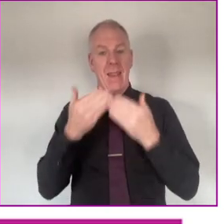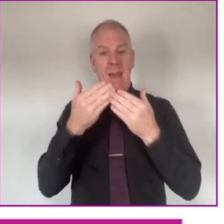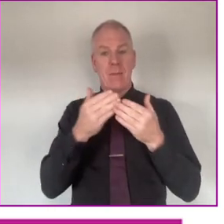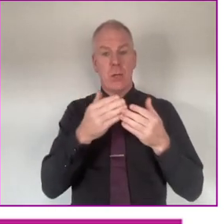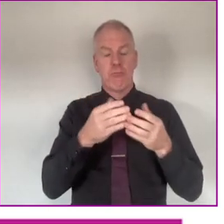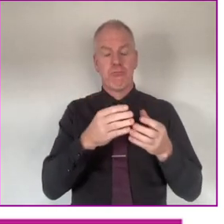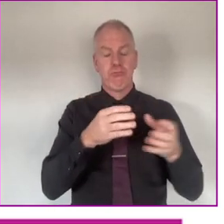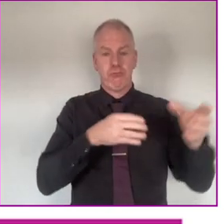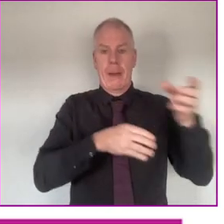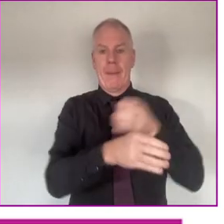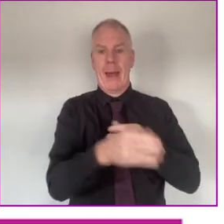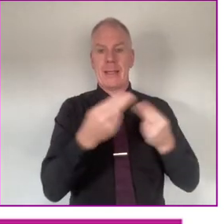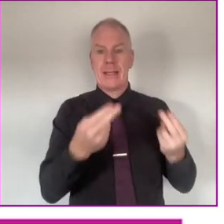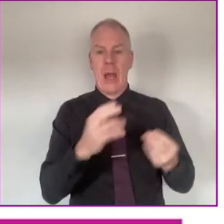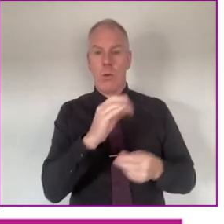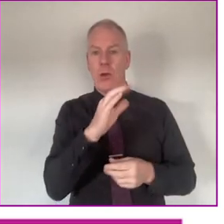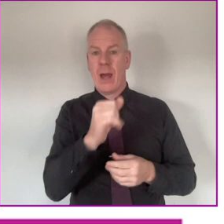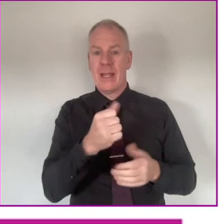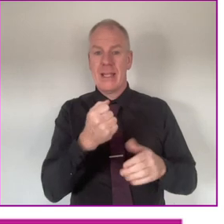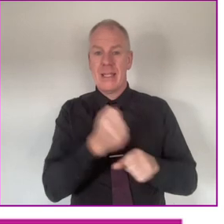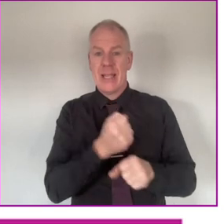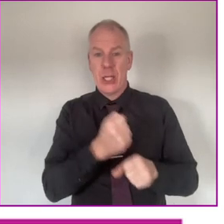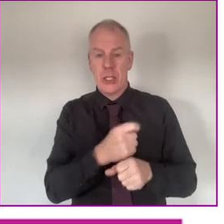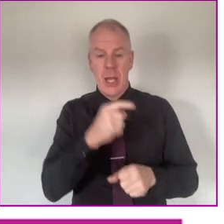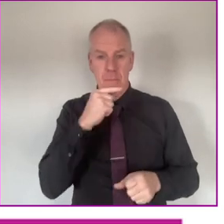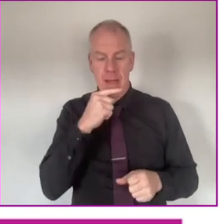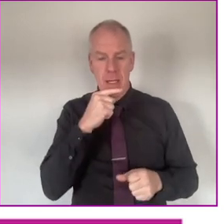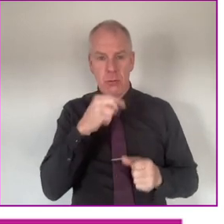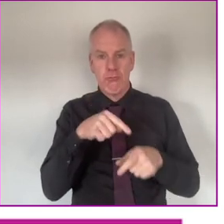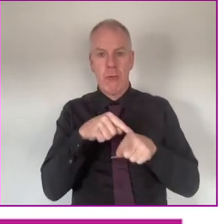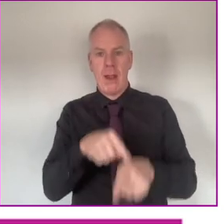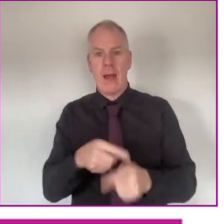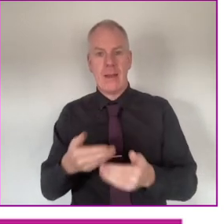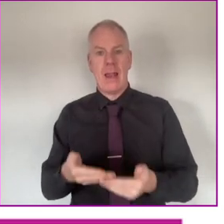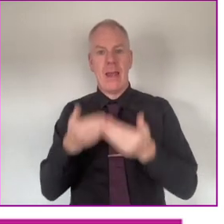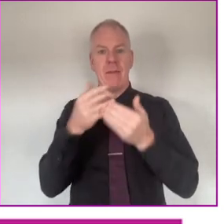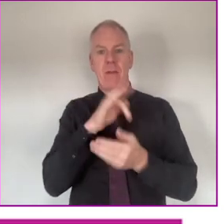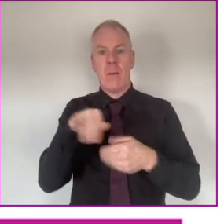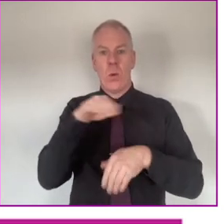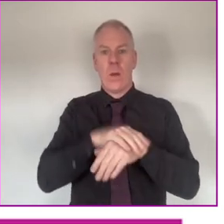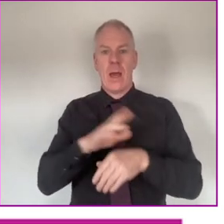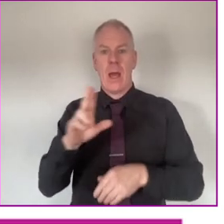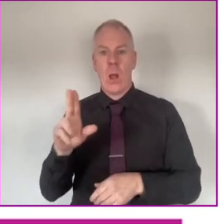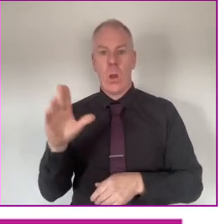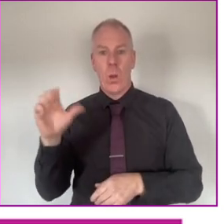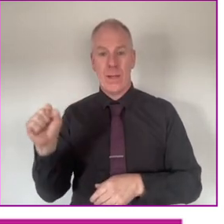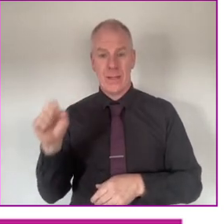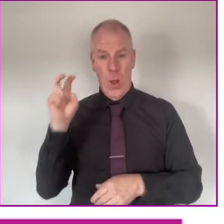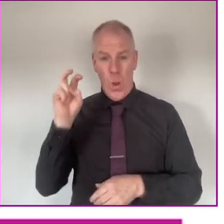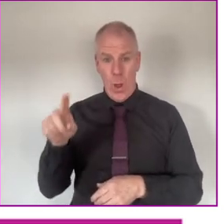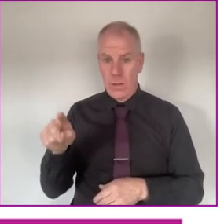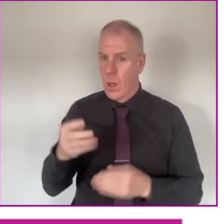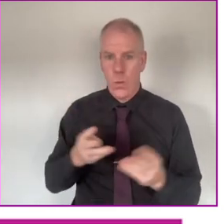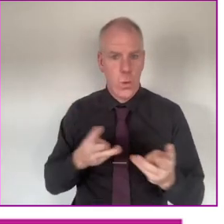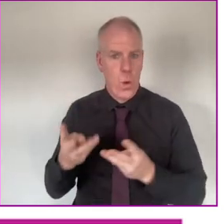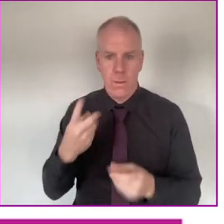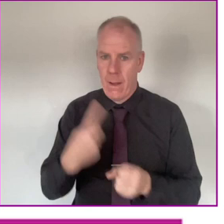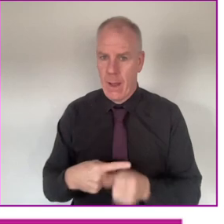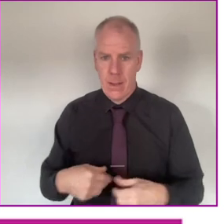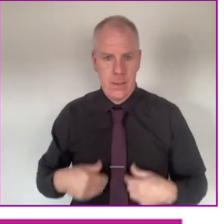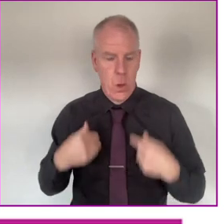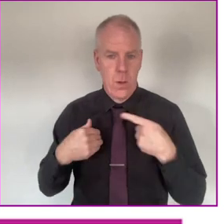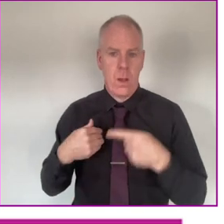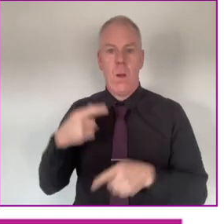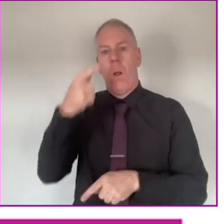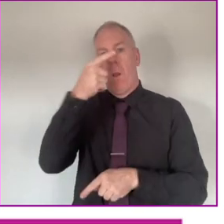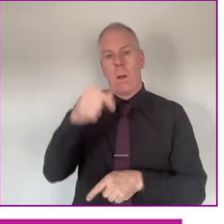And the lifts are being replaced in Connolly Station. So we're reliant on the lift provided by Lewis. And the Lewis lift wasn't